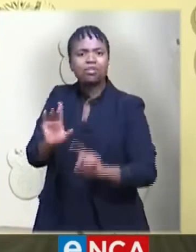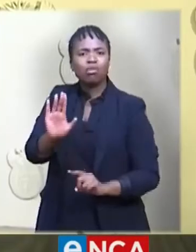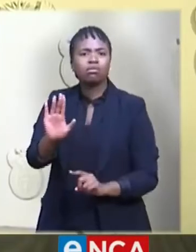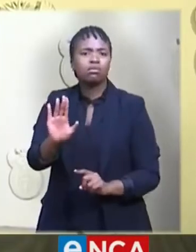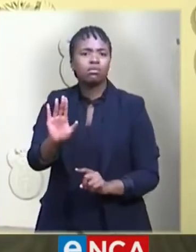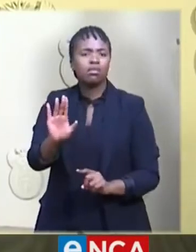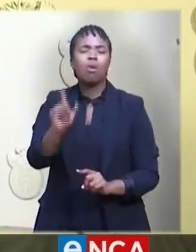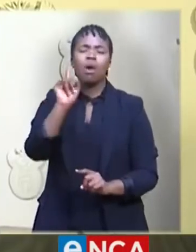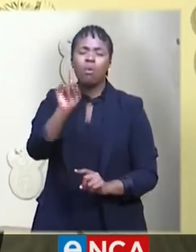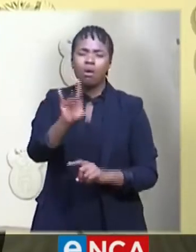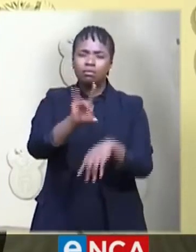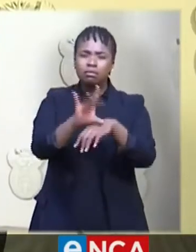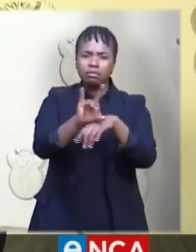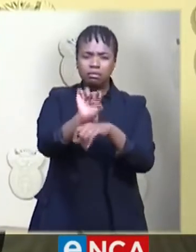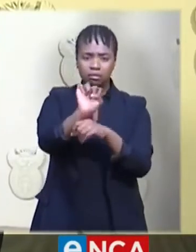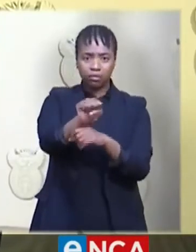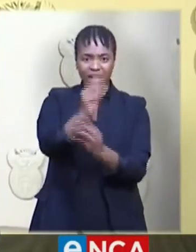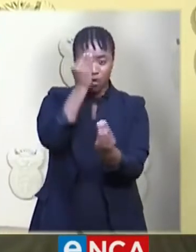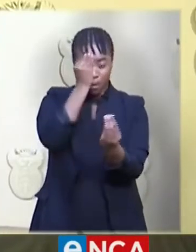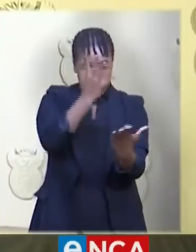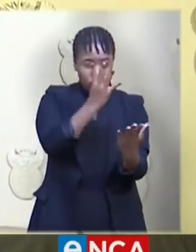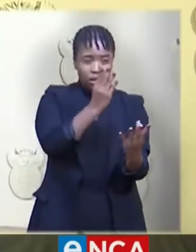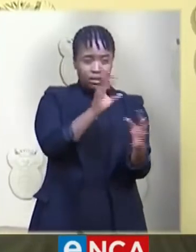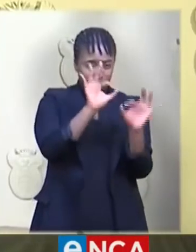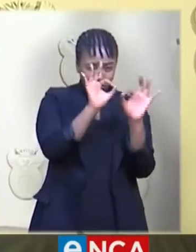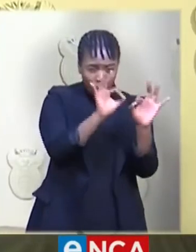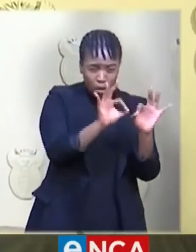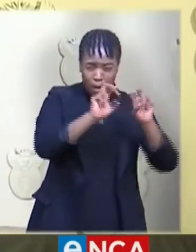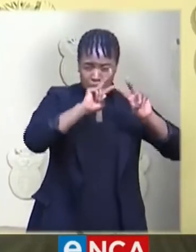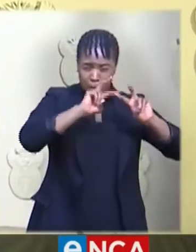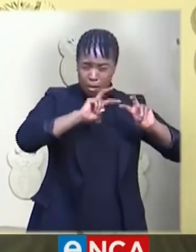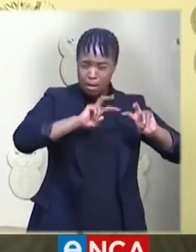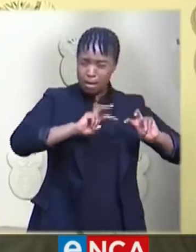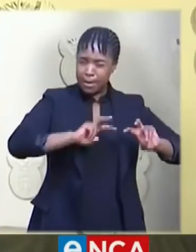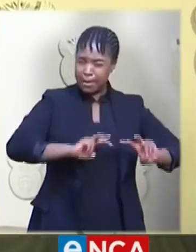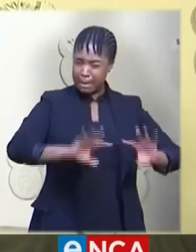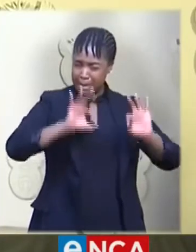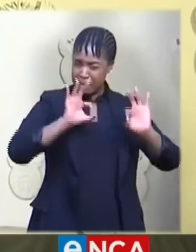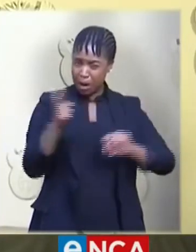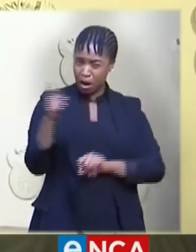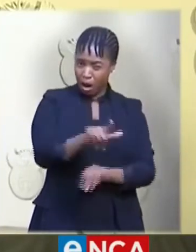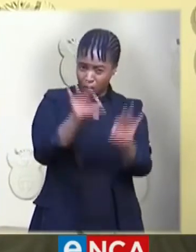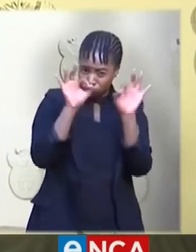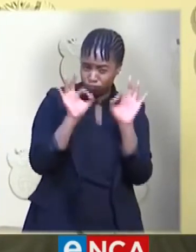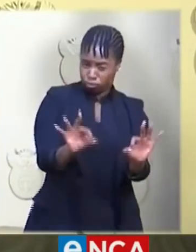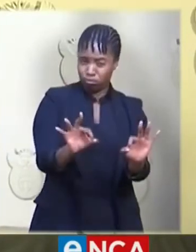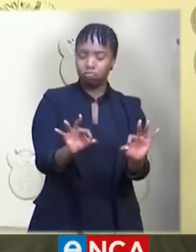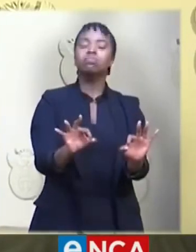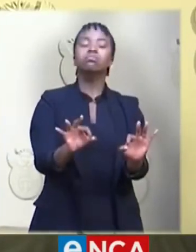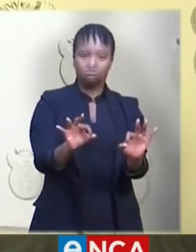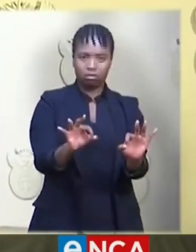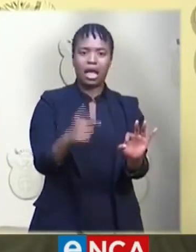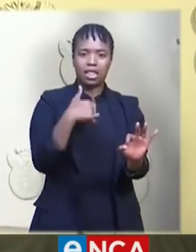real-time data, we have established the COVID-19 Information Center